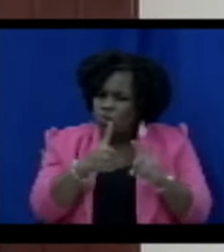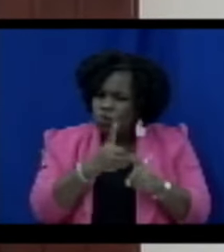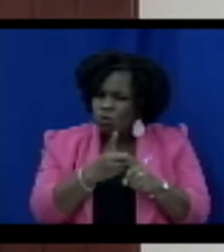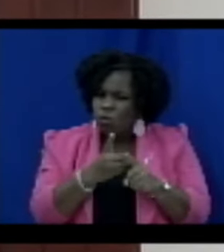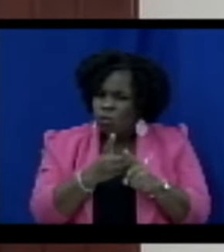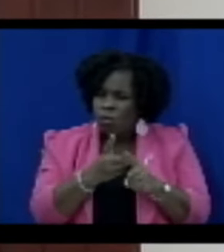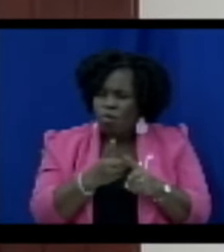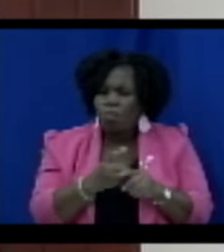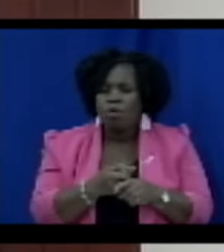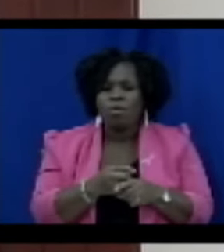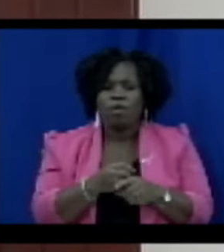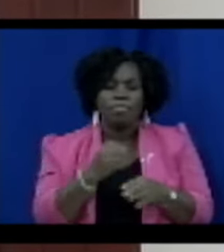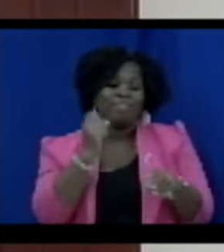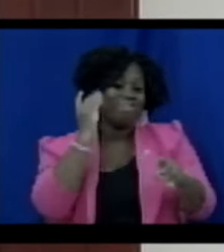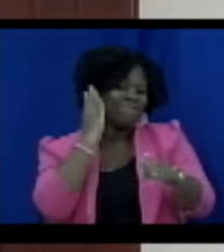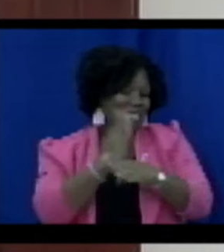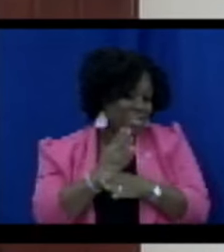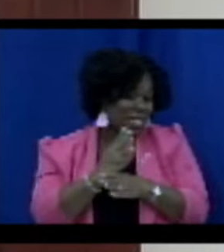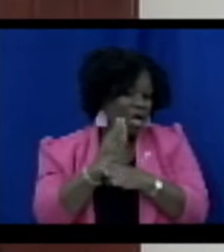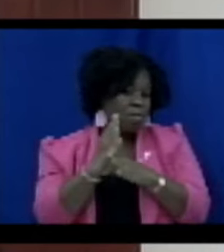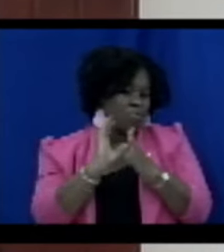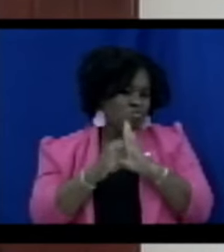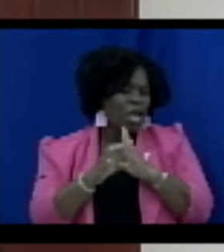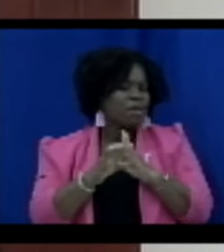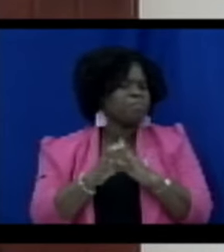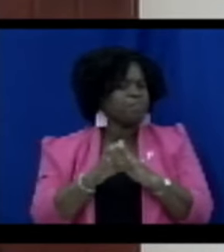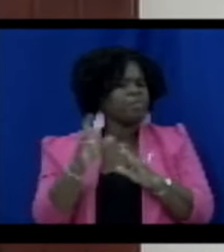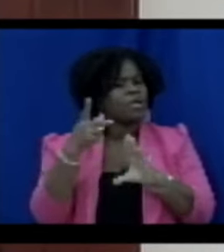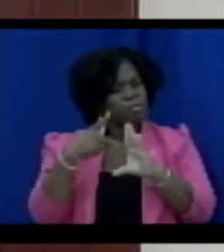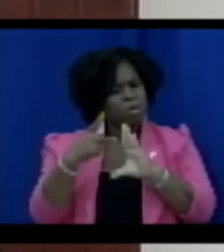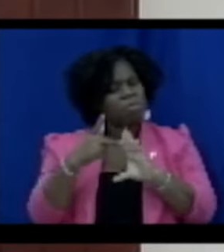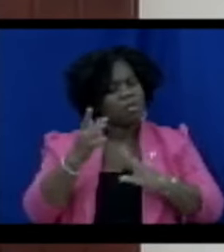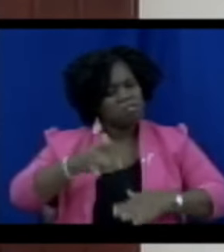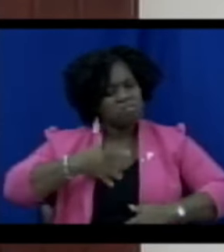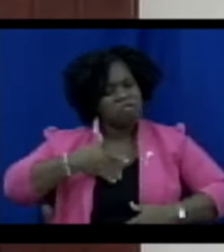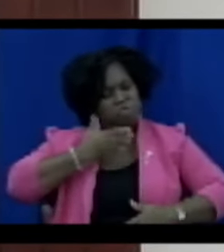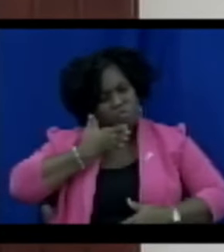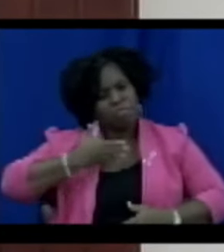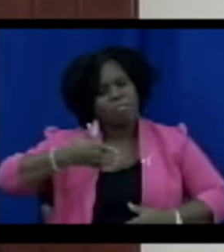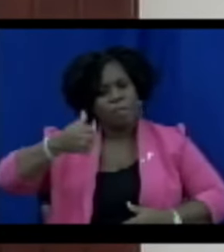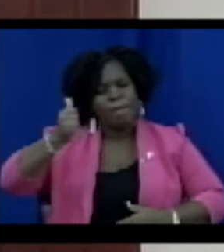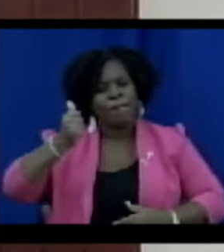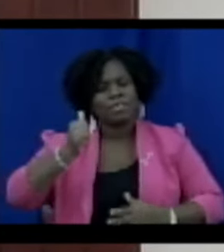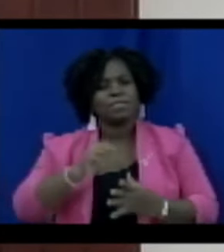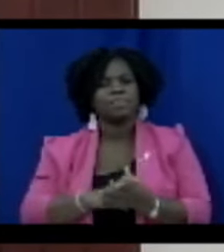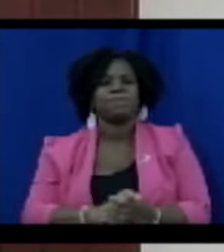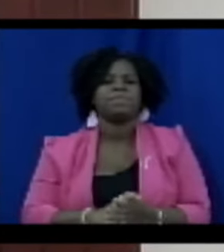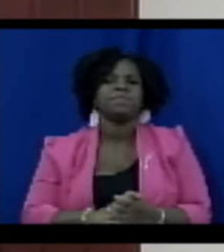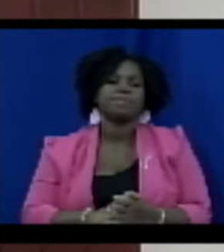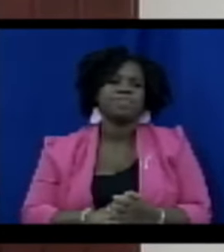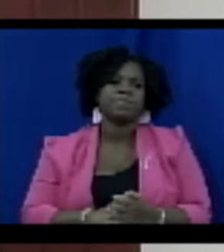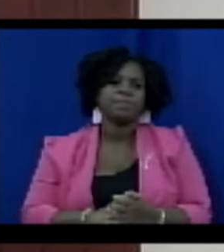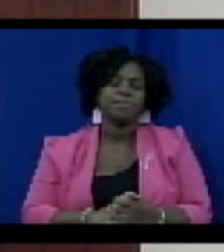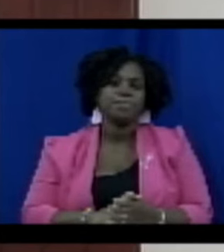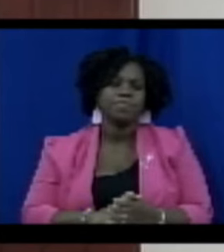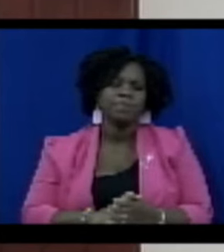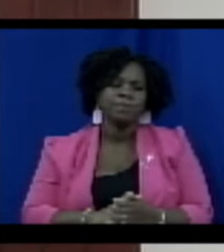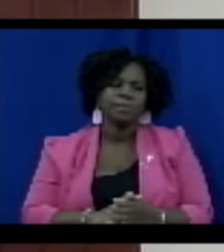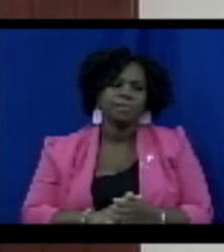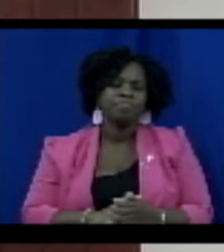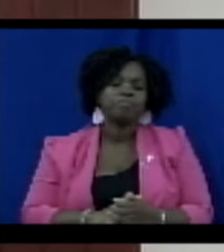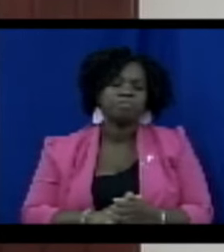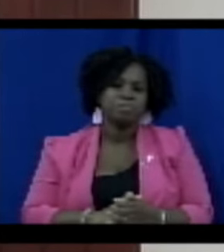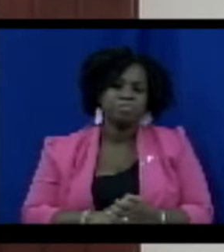system. A strong definition of tainted property along with effective enforcement of proceeds of crime legislation helps maintain public